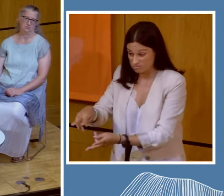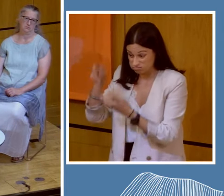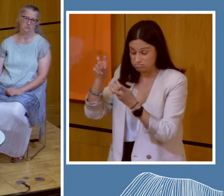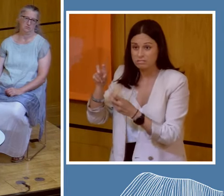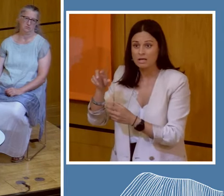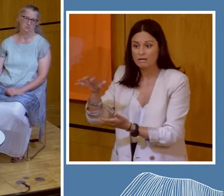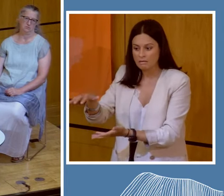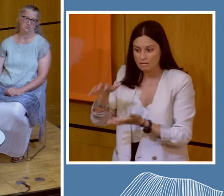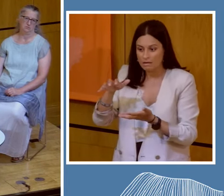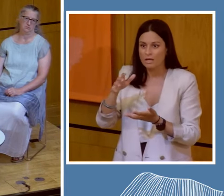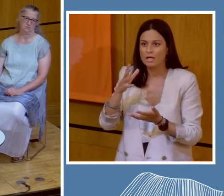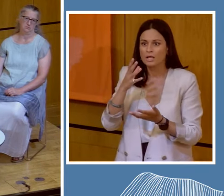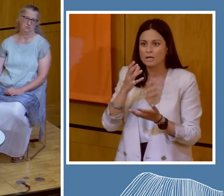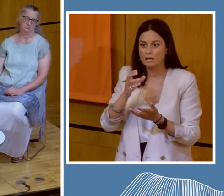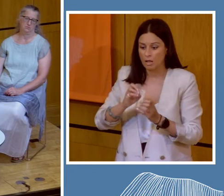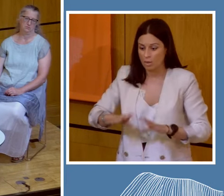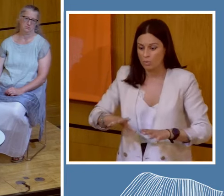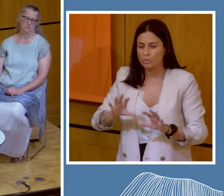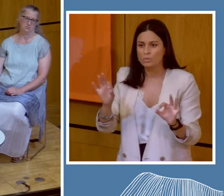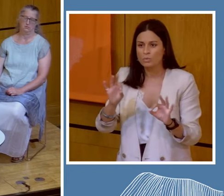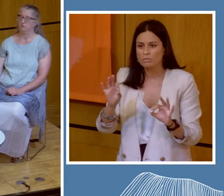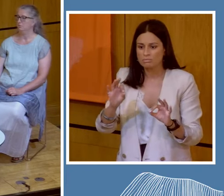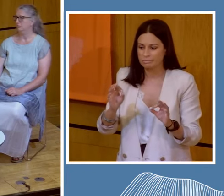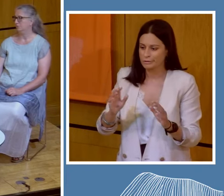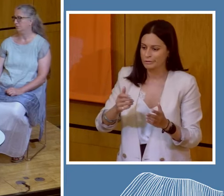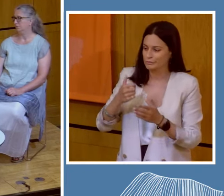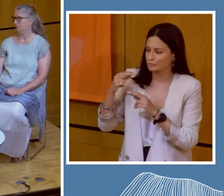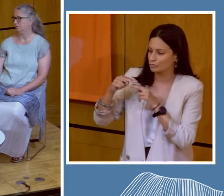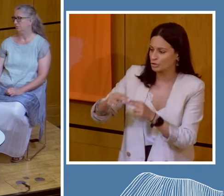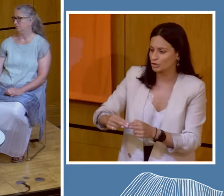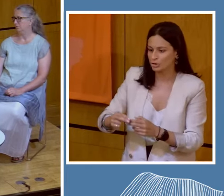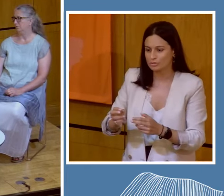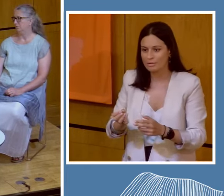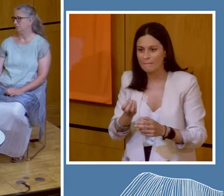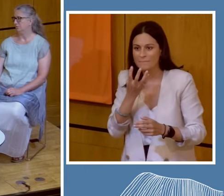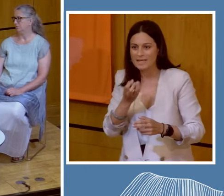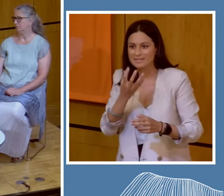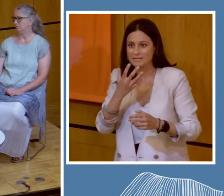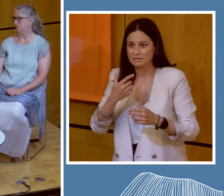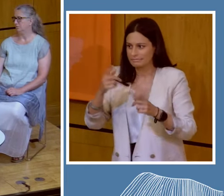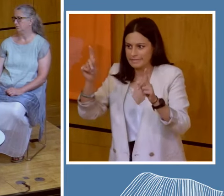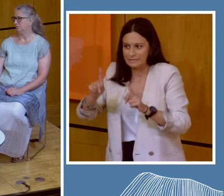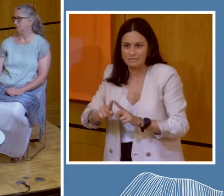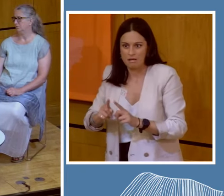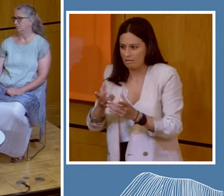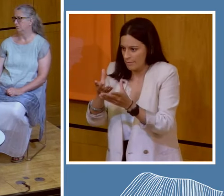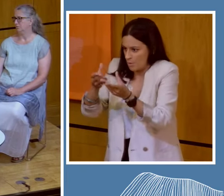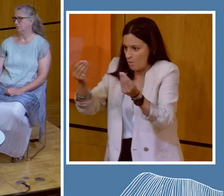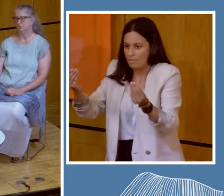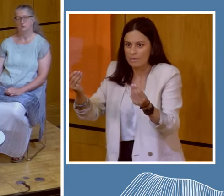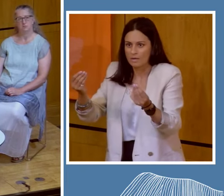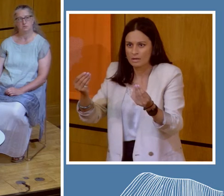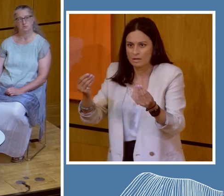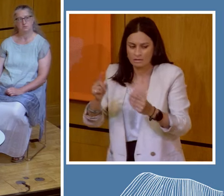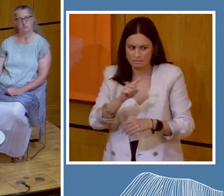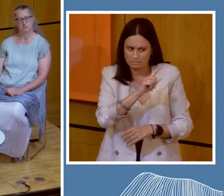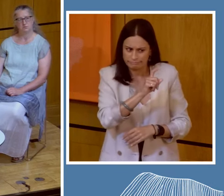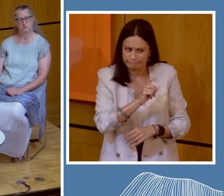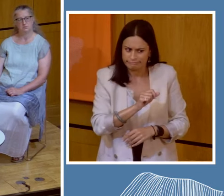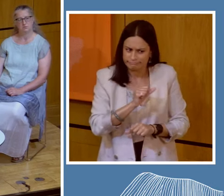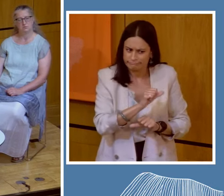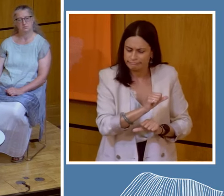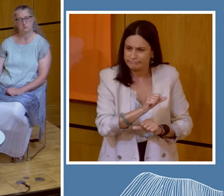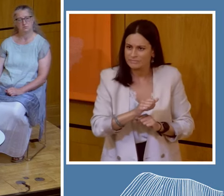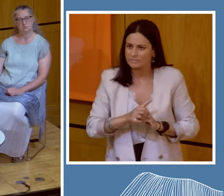And we also lose a lot of our herbal medicine traditions as well, i.e. Ayurvedic medicine in India. My question is, is